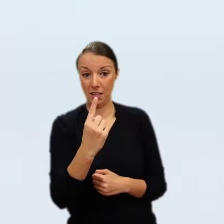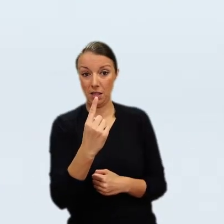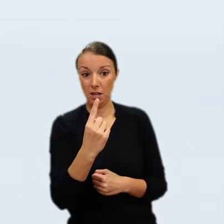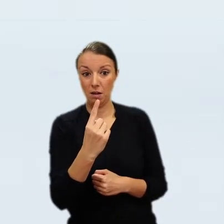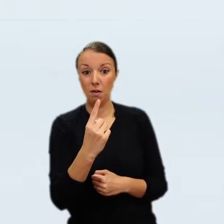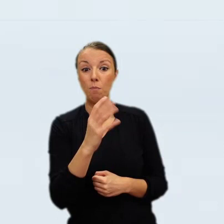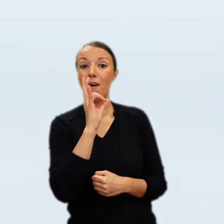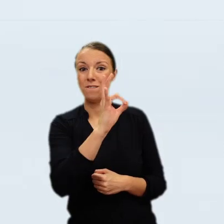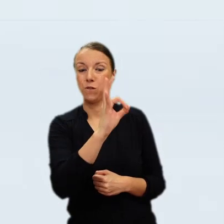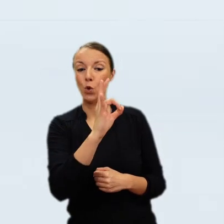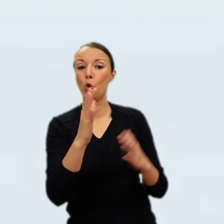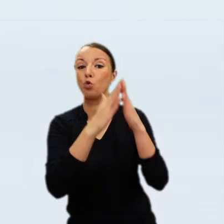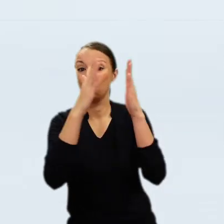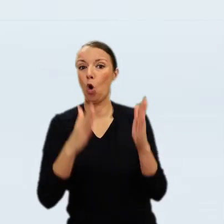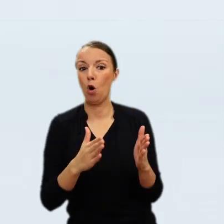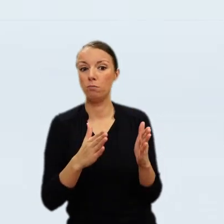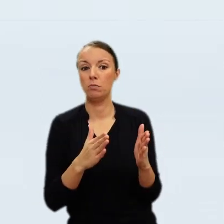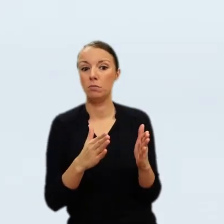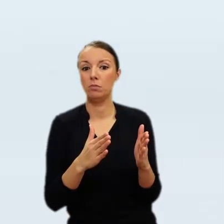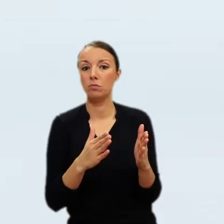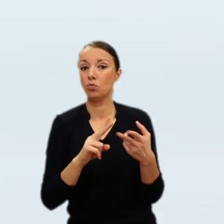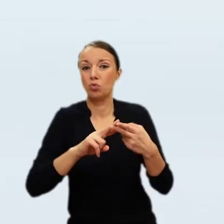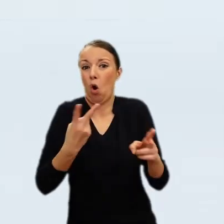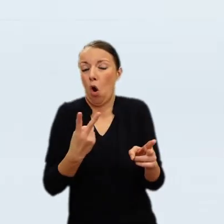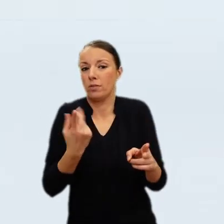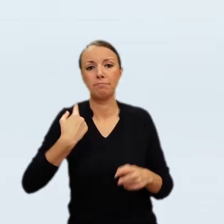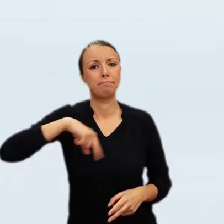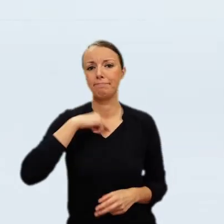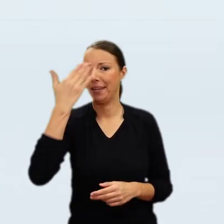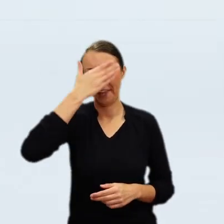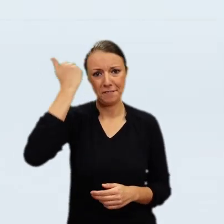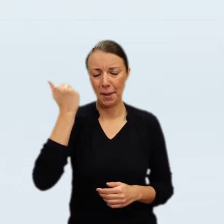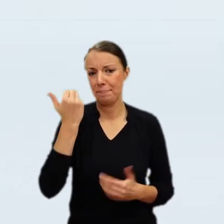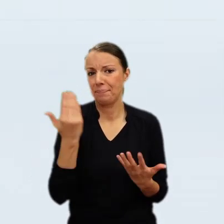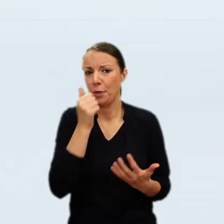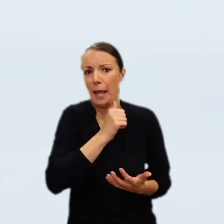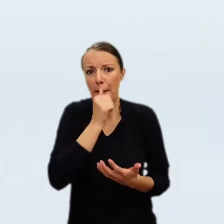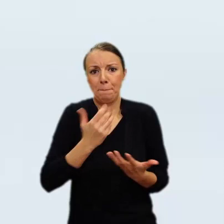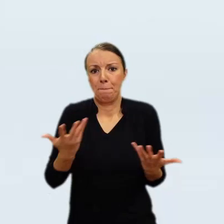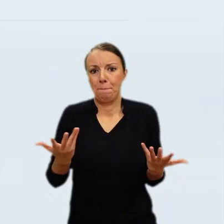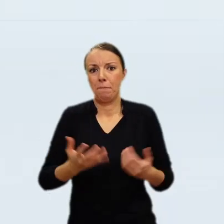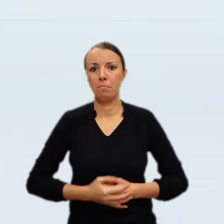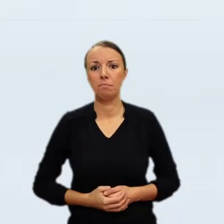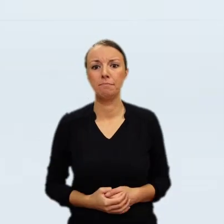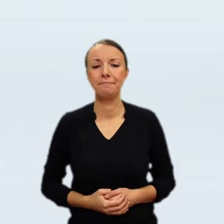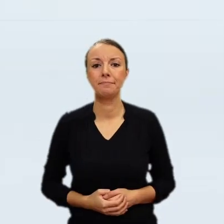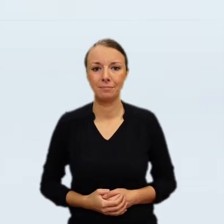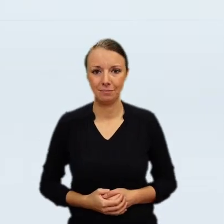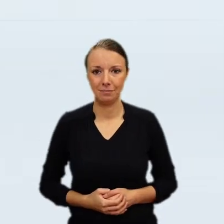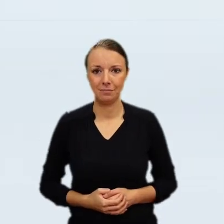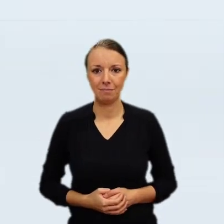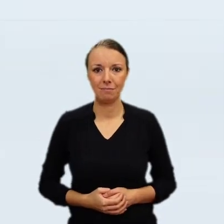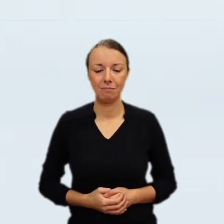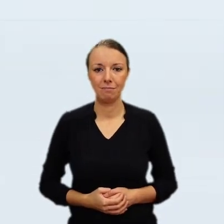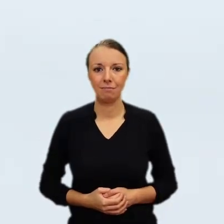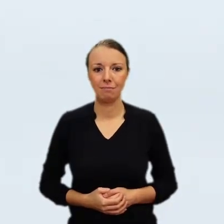a time when aristocratic families were trying to secure as much of their homeland as possible to keep it in Polish hands, the Tarnowski sale of a work of art for